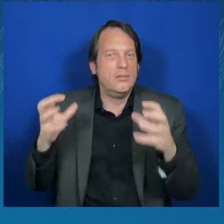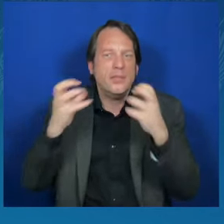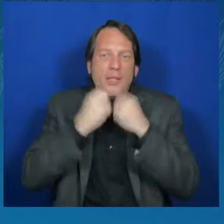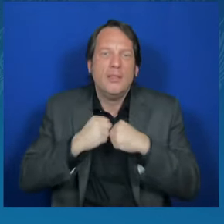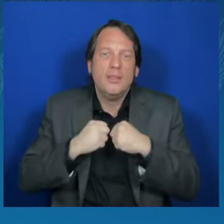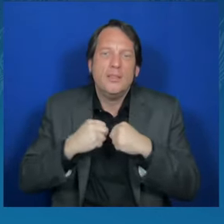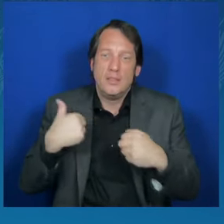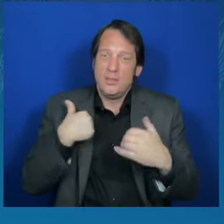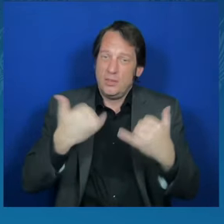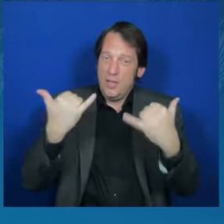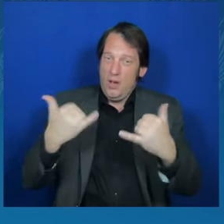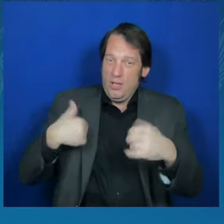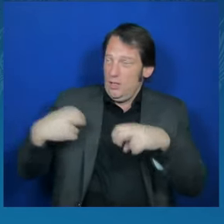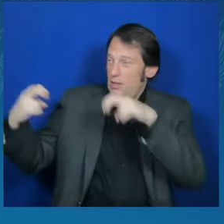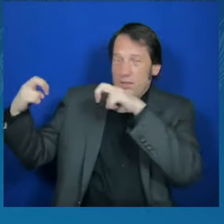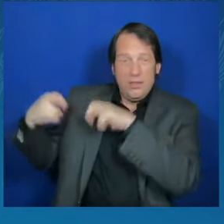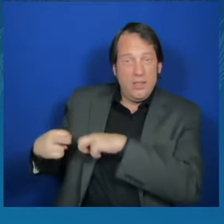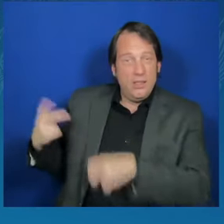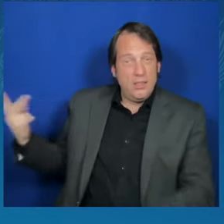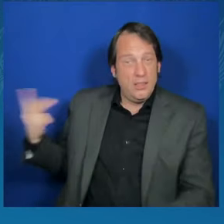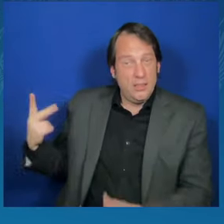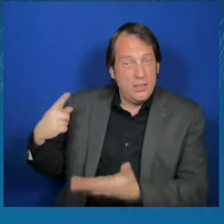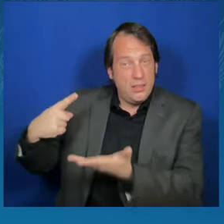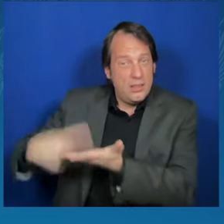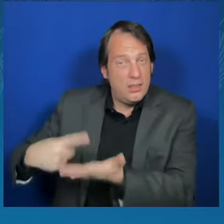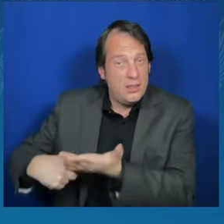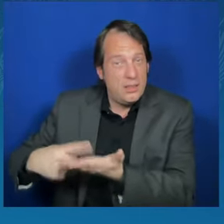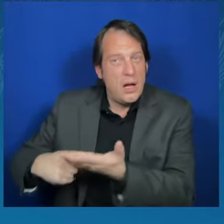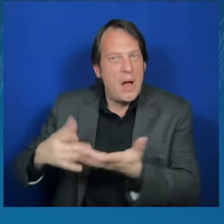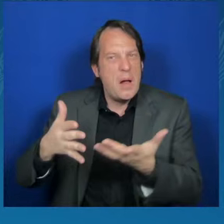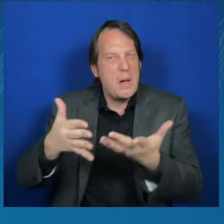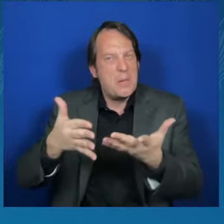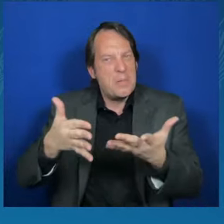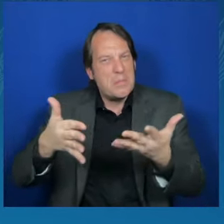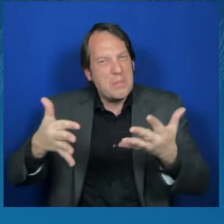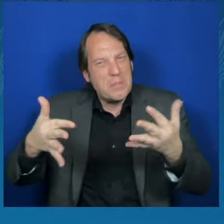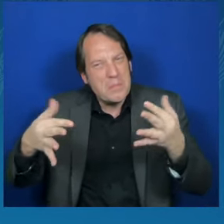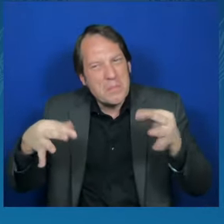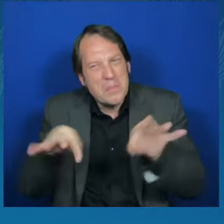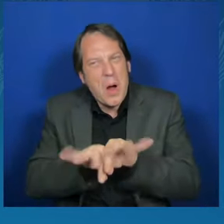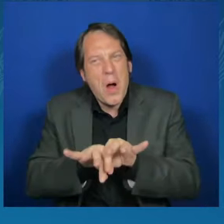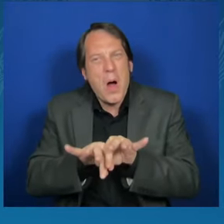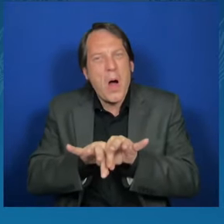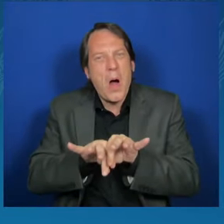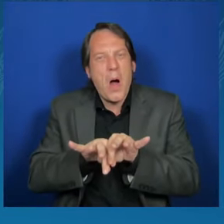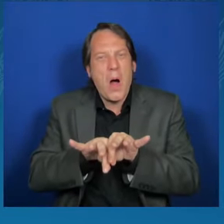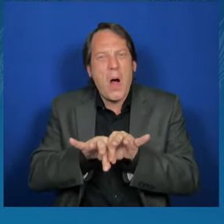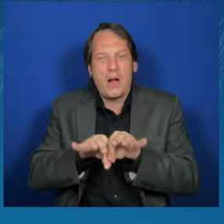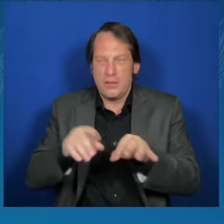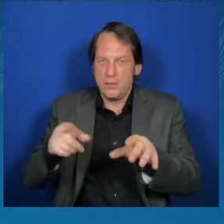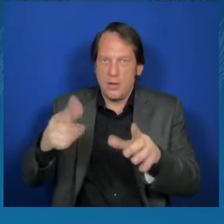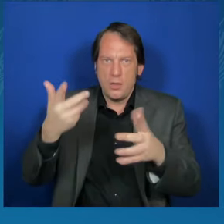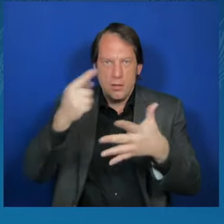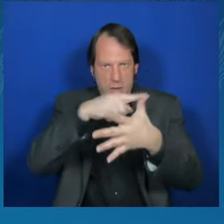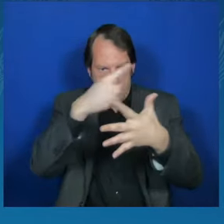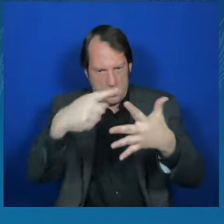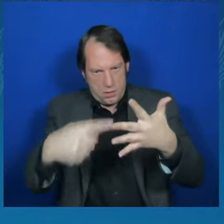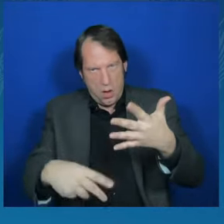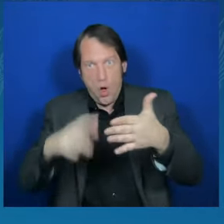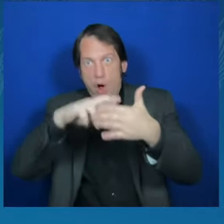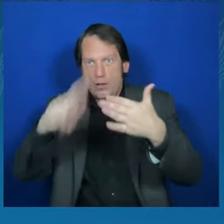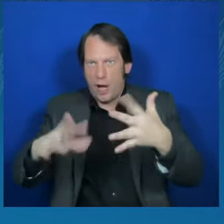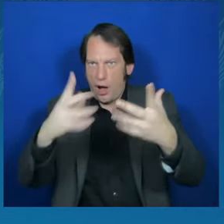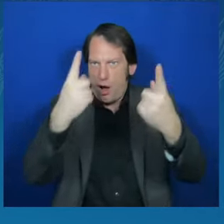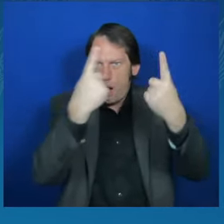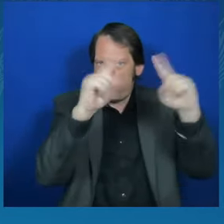significant results were already achieved because of our joint work with the U.S., with partners, in particular